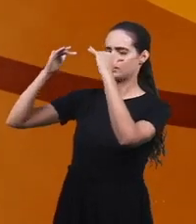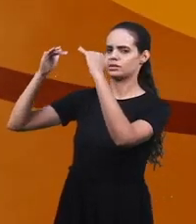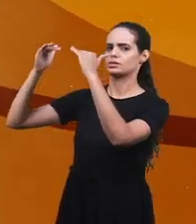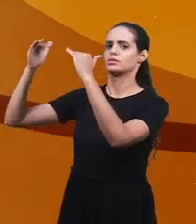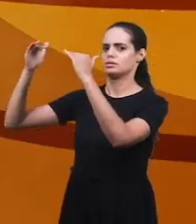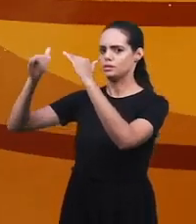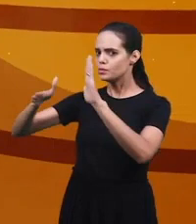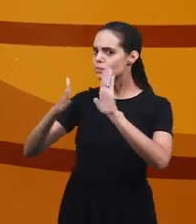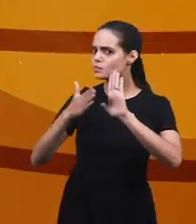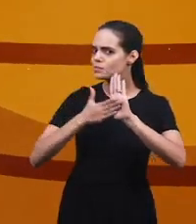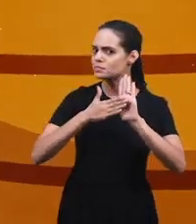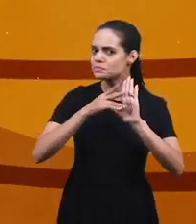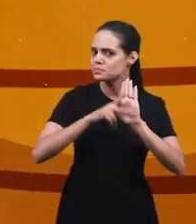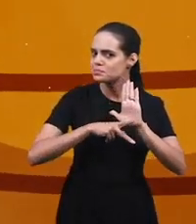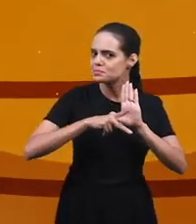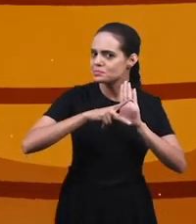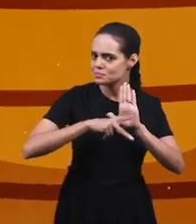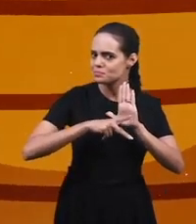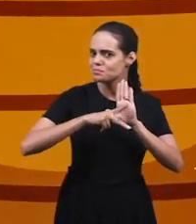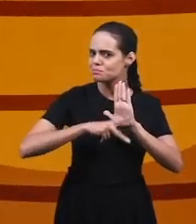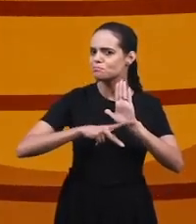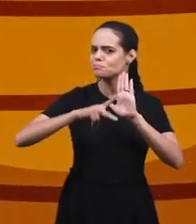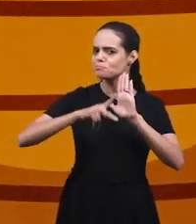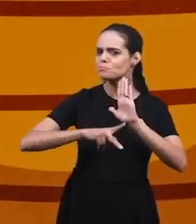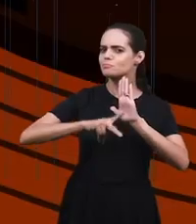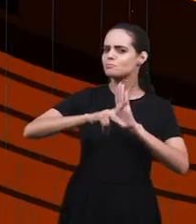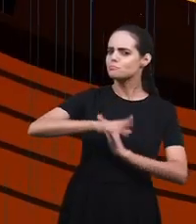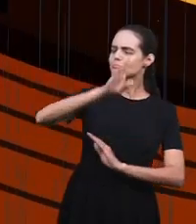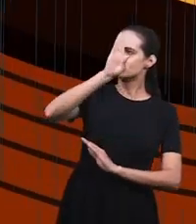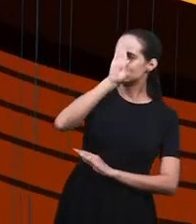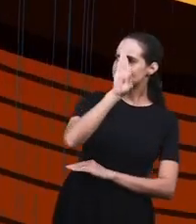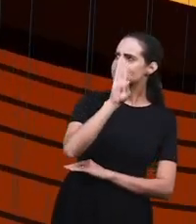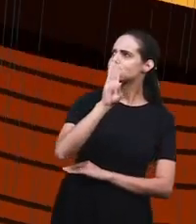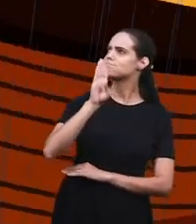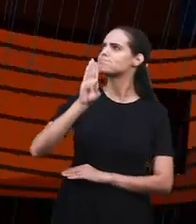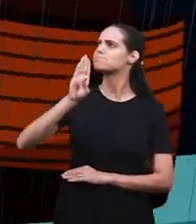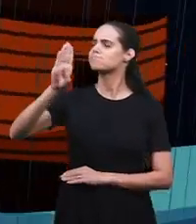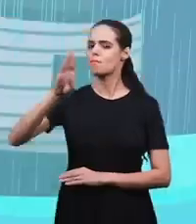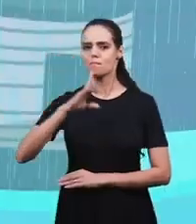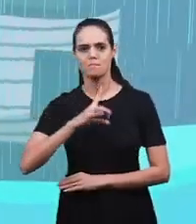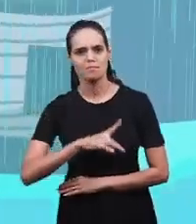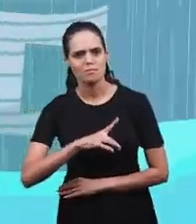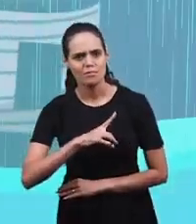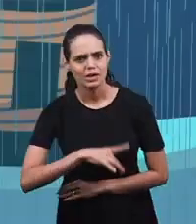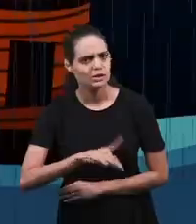Following the project, he never feared.